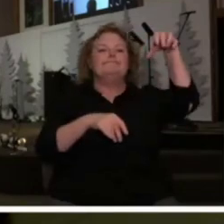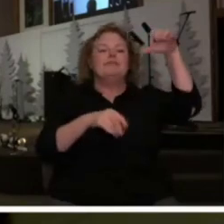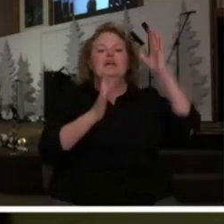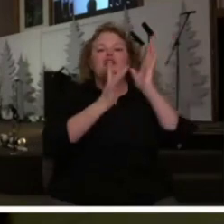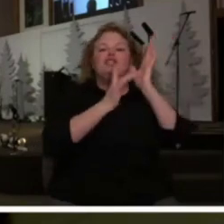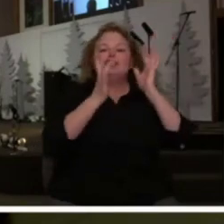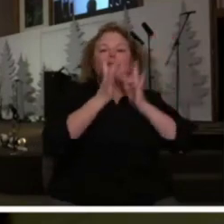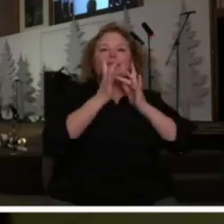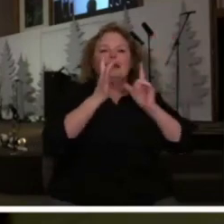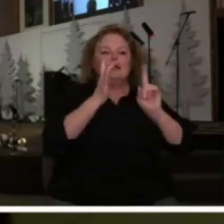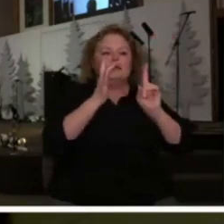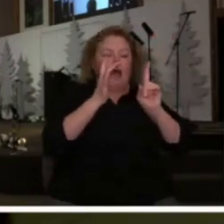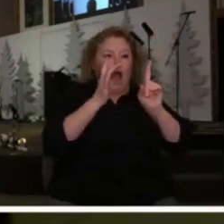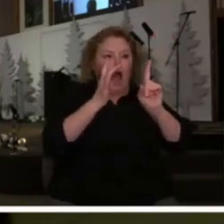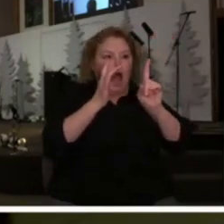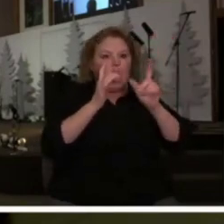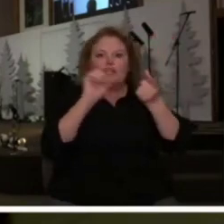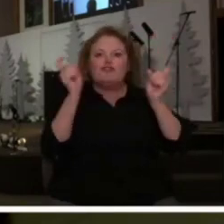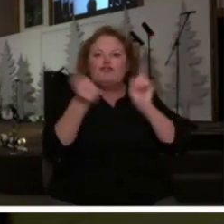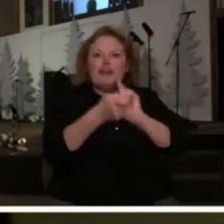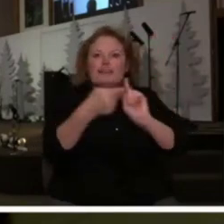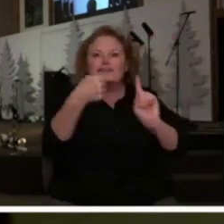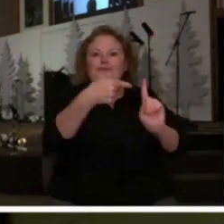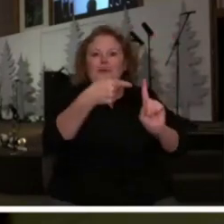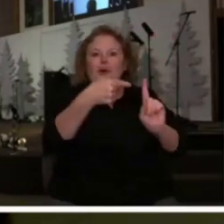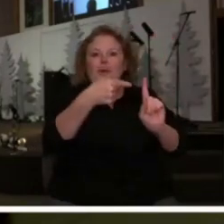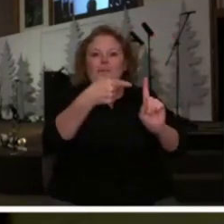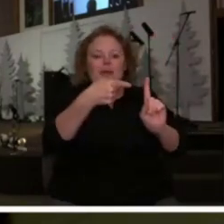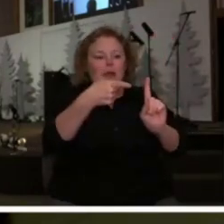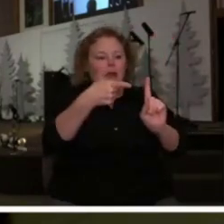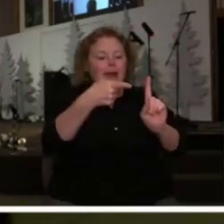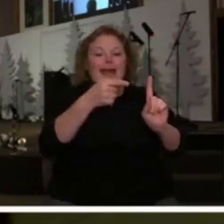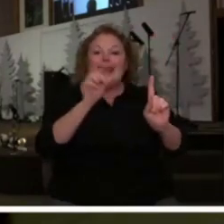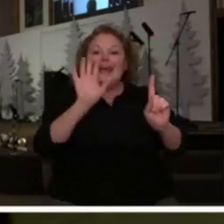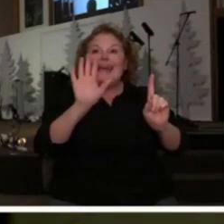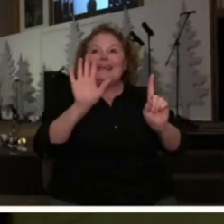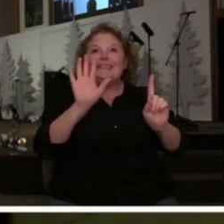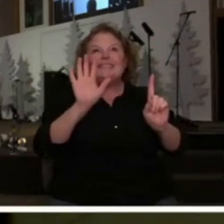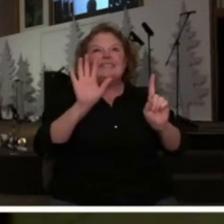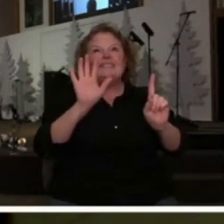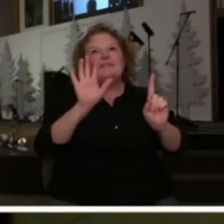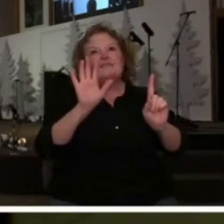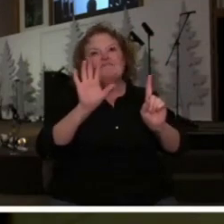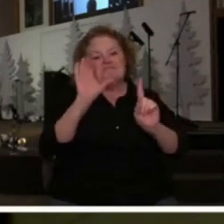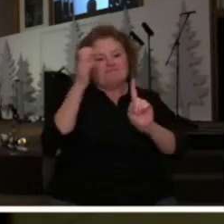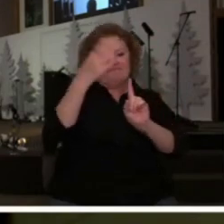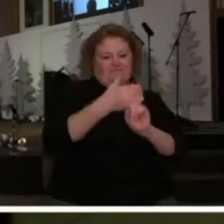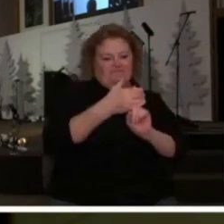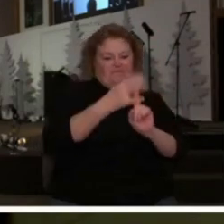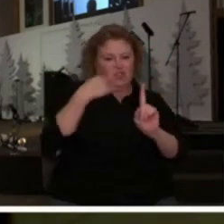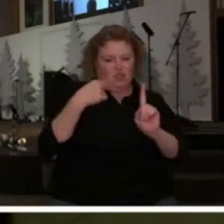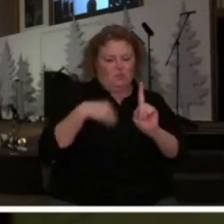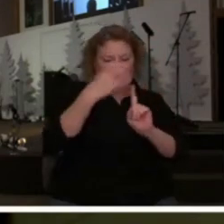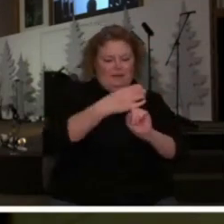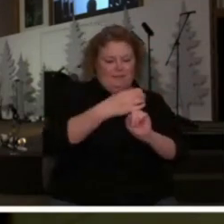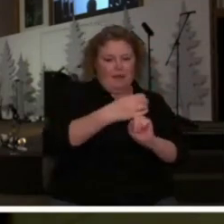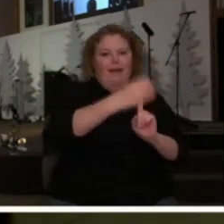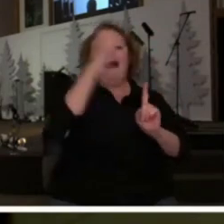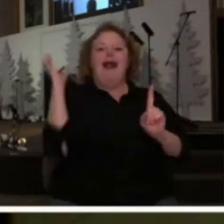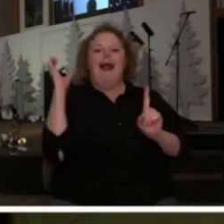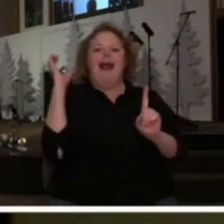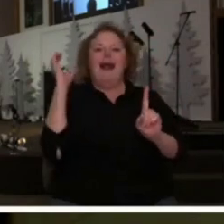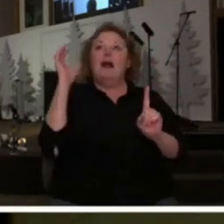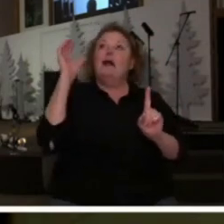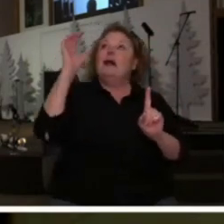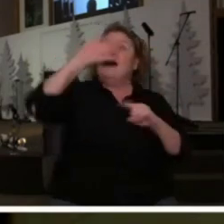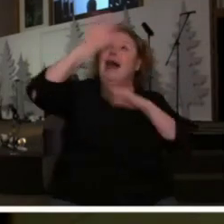is transfigured before them in other words what that means is He took off the garb of humanity and He put on the glory and the